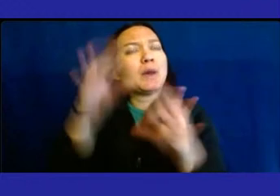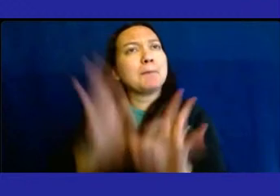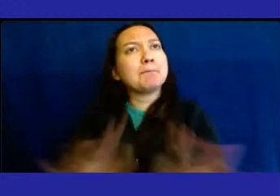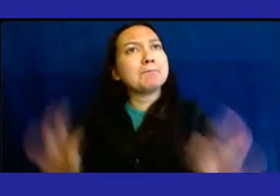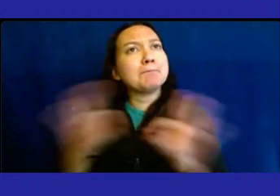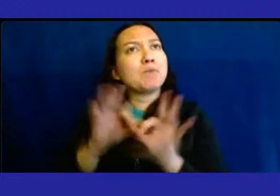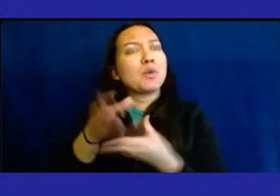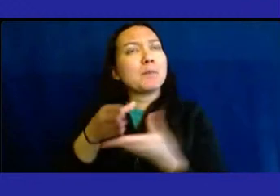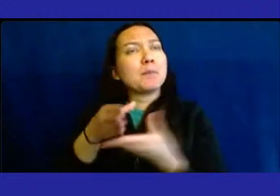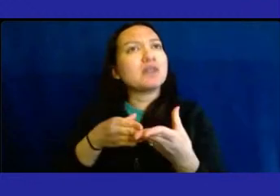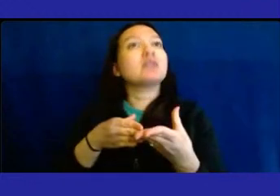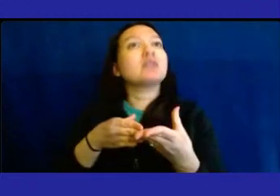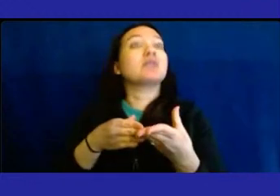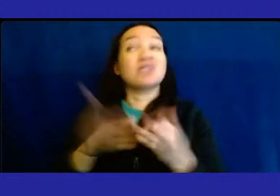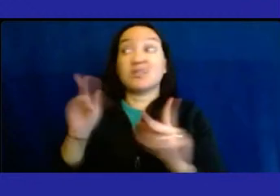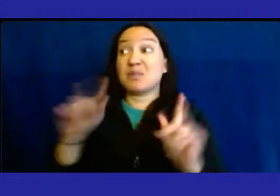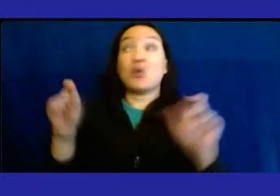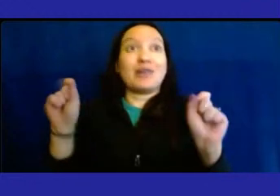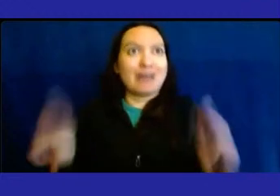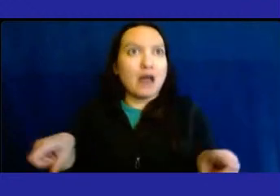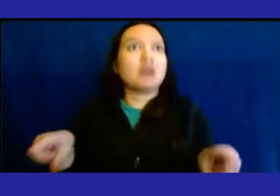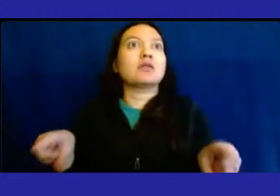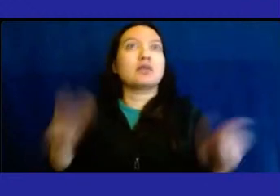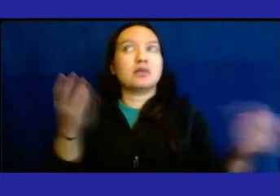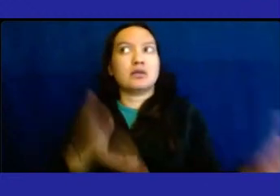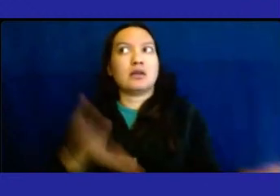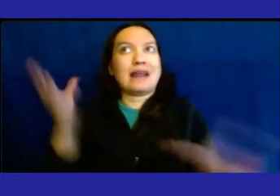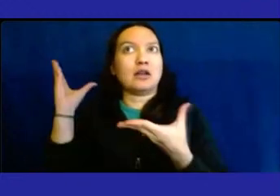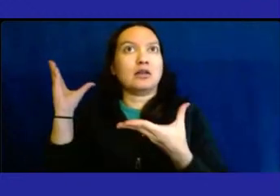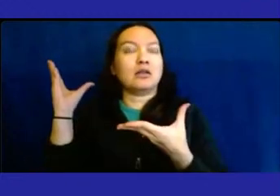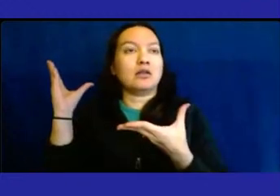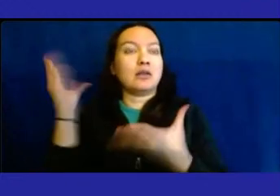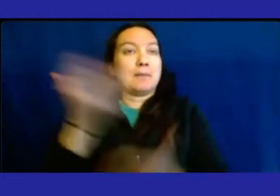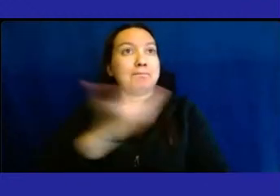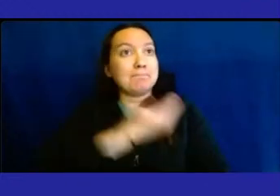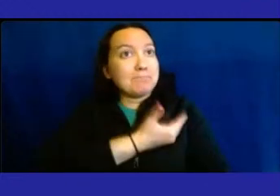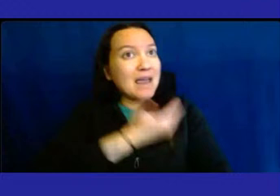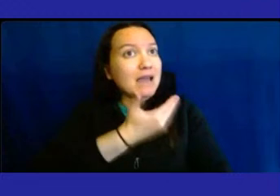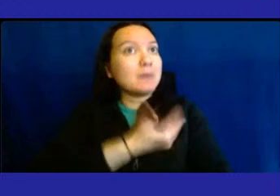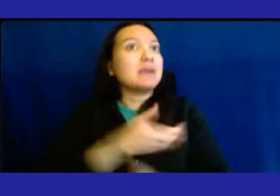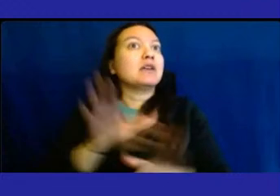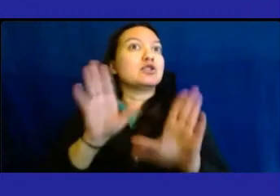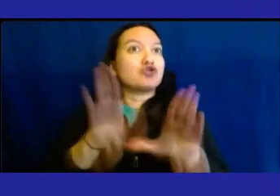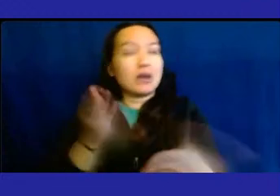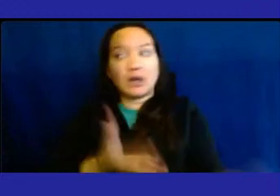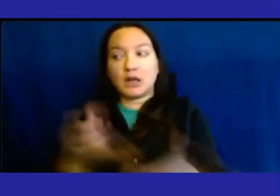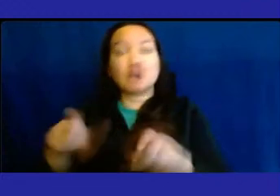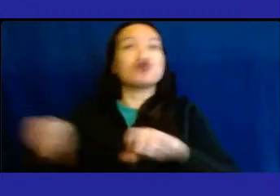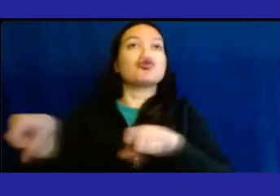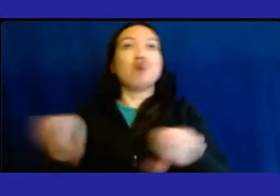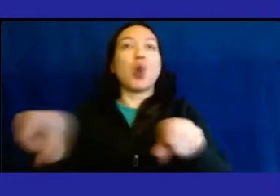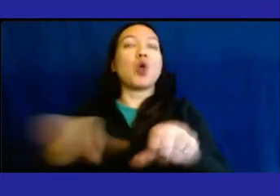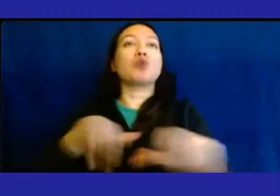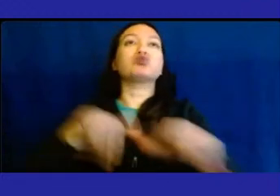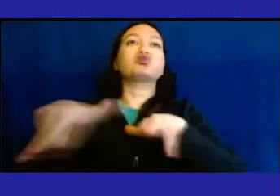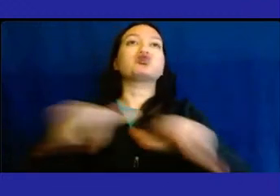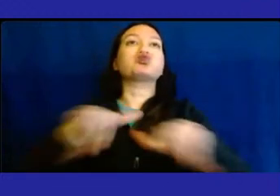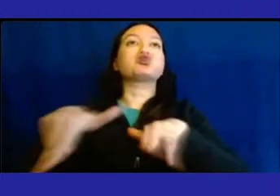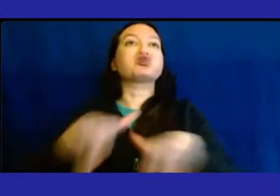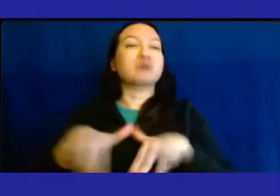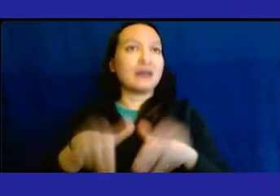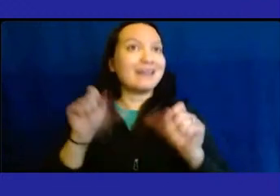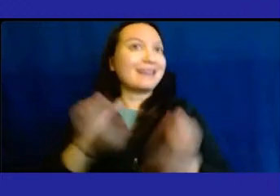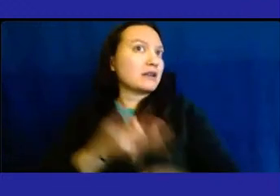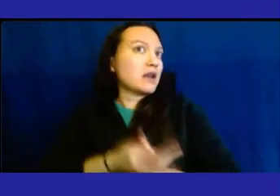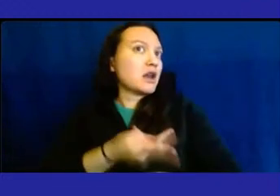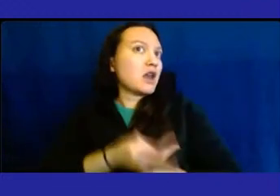that clinic. People were able to take their babies and their children, put them in a stroller, and walk over there. And it could be taken care